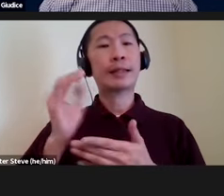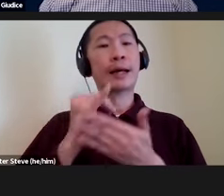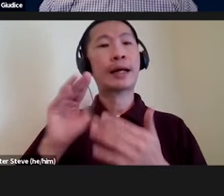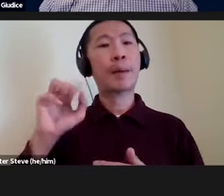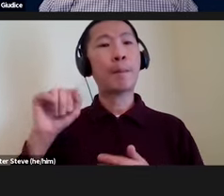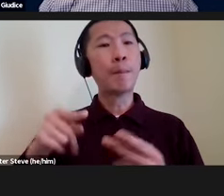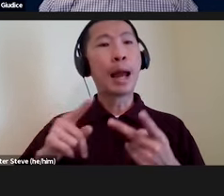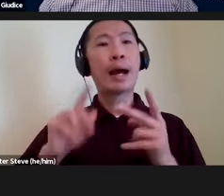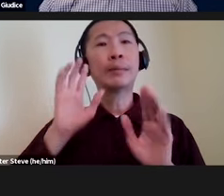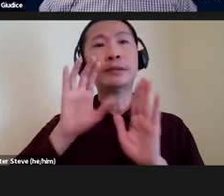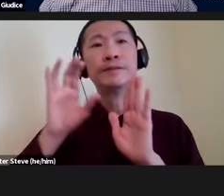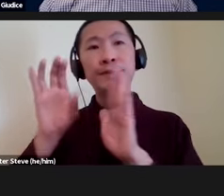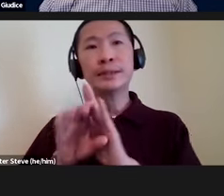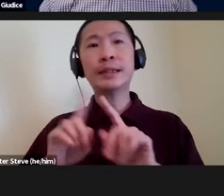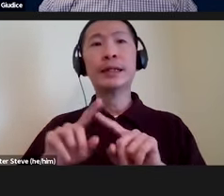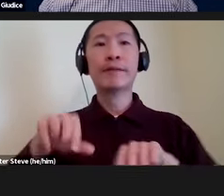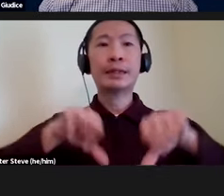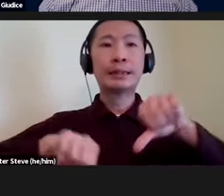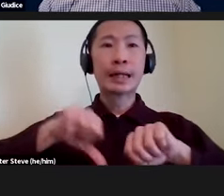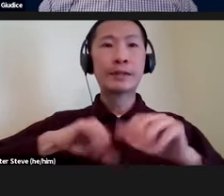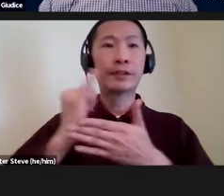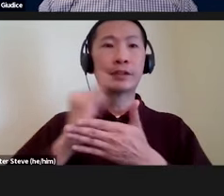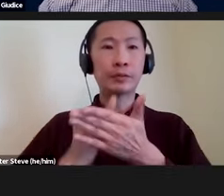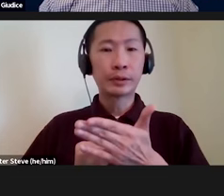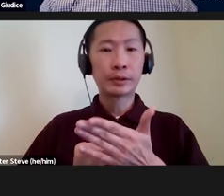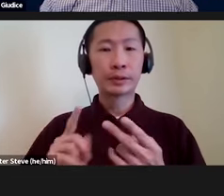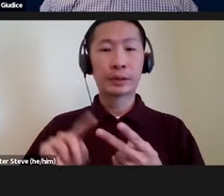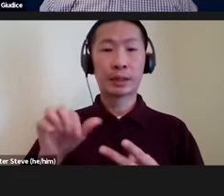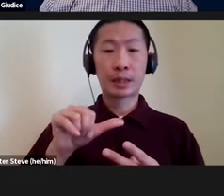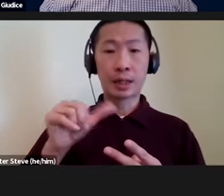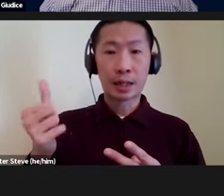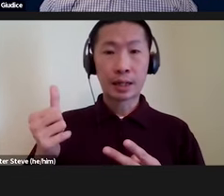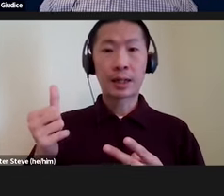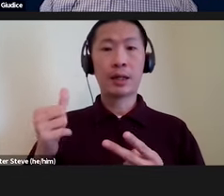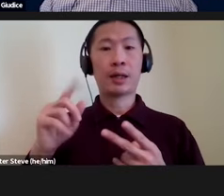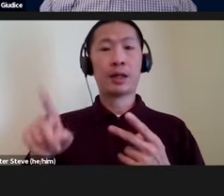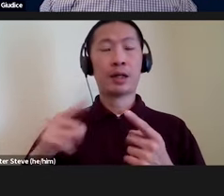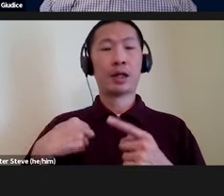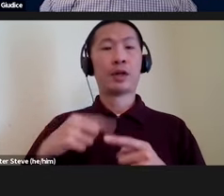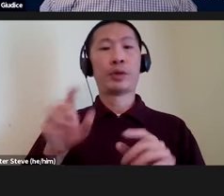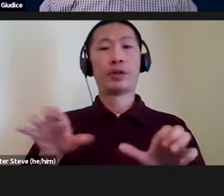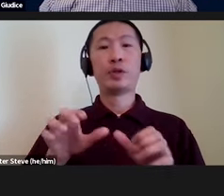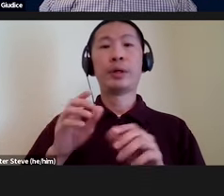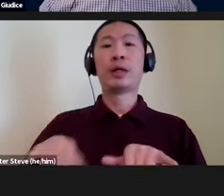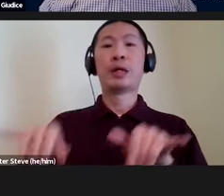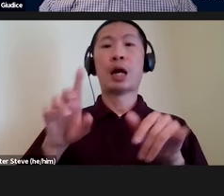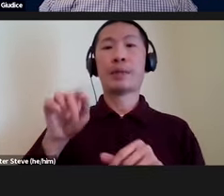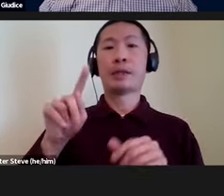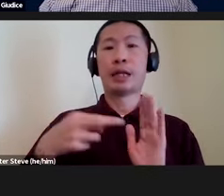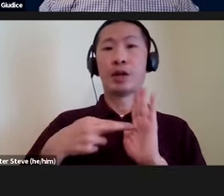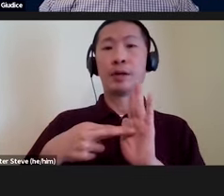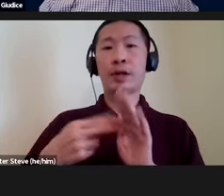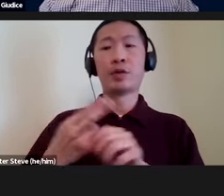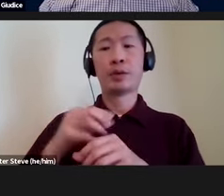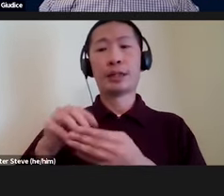figures and different scientific renderings. Others are looking at common data representations that you might use in